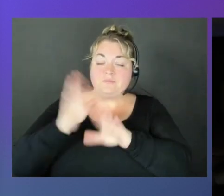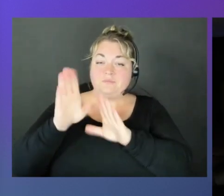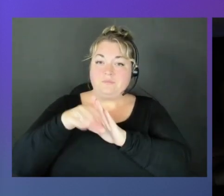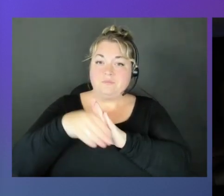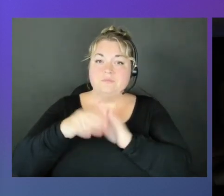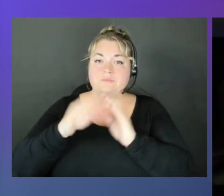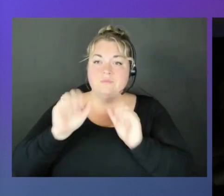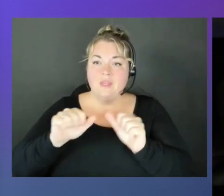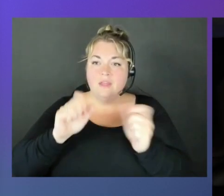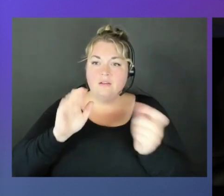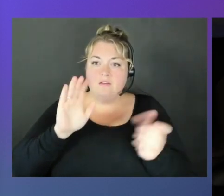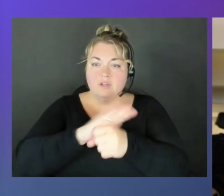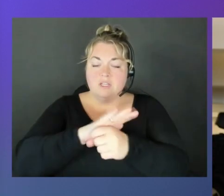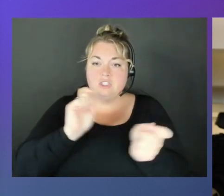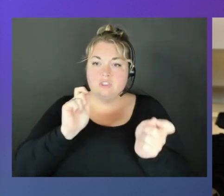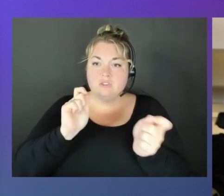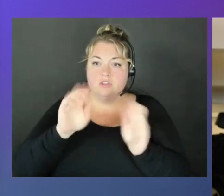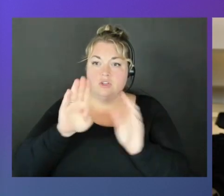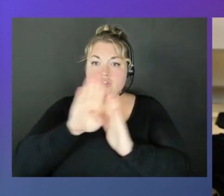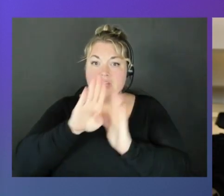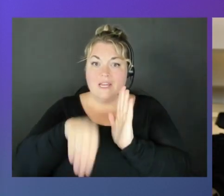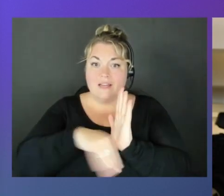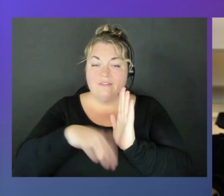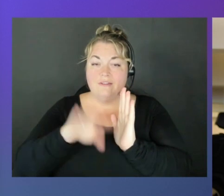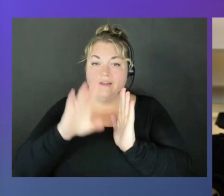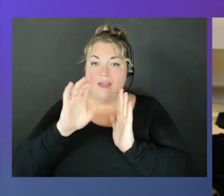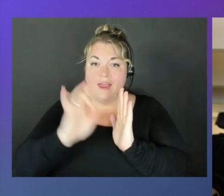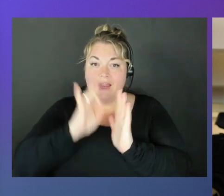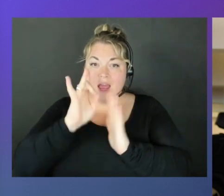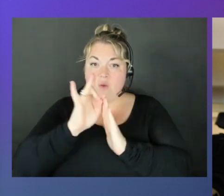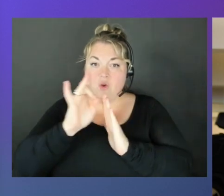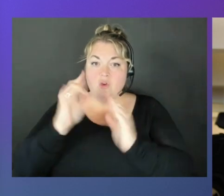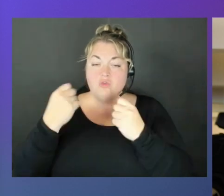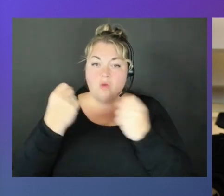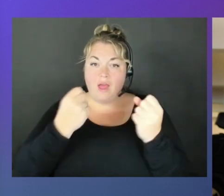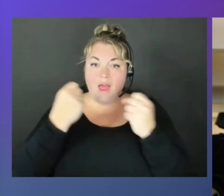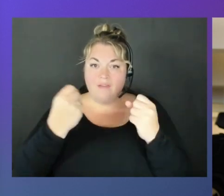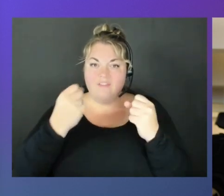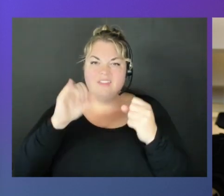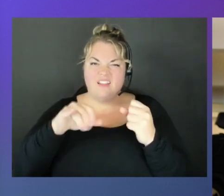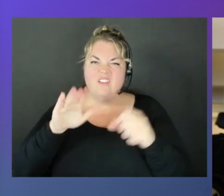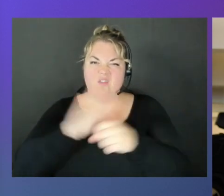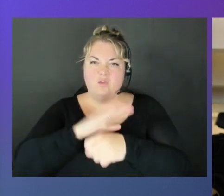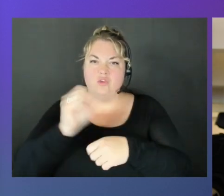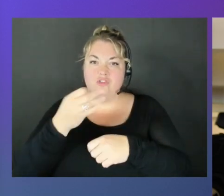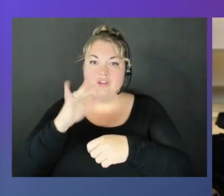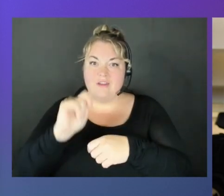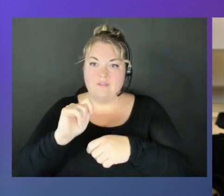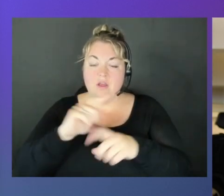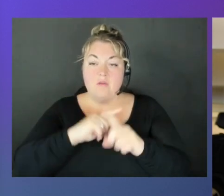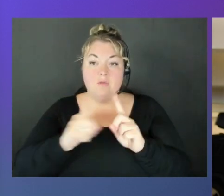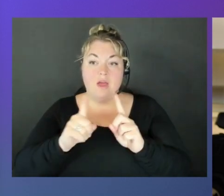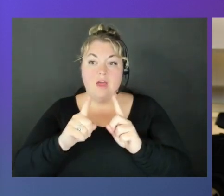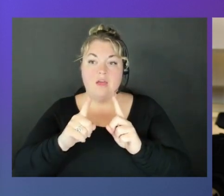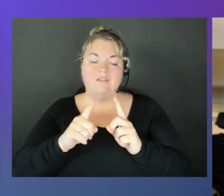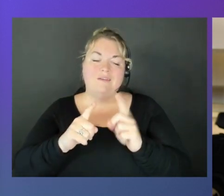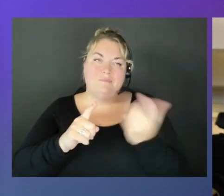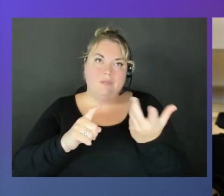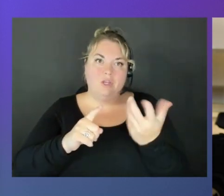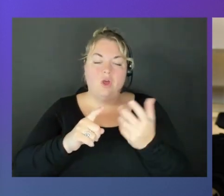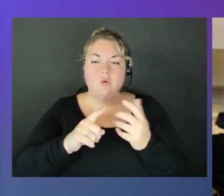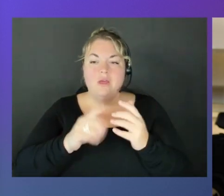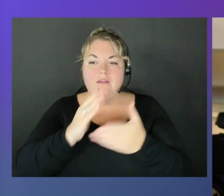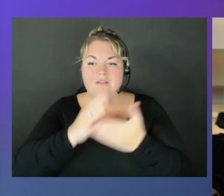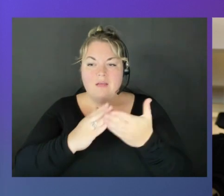a complete shift, eight hour drive. They would basically collect all of the data. But according to the industry, five to 10% of it is really relevant. The rest of it,